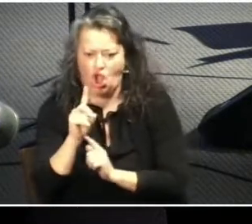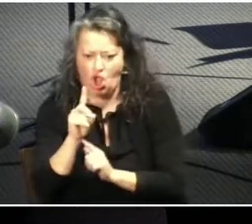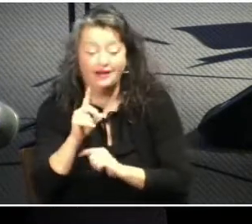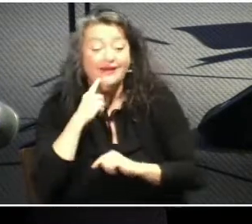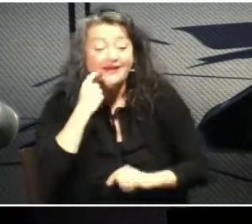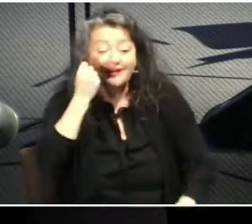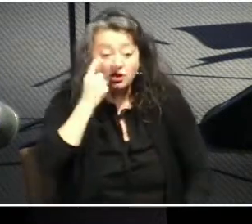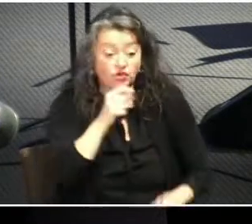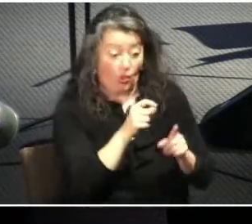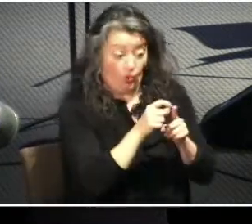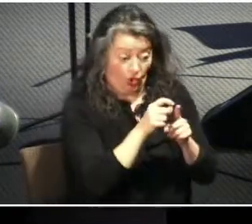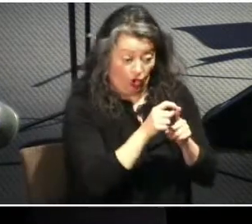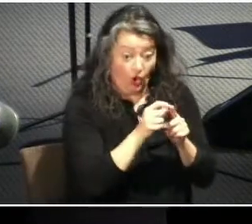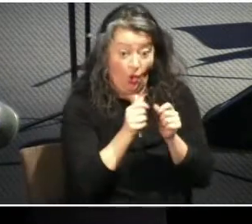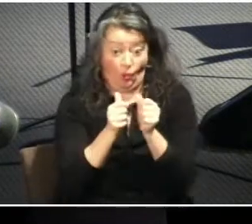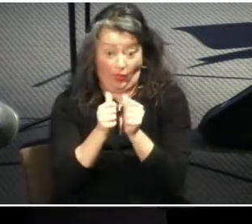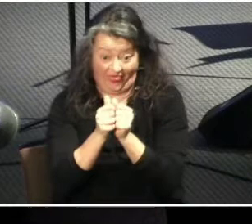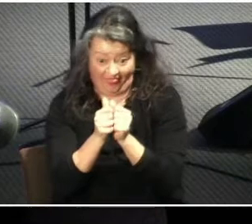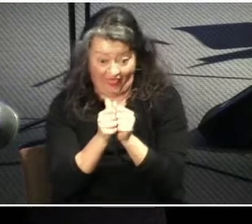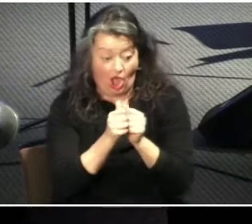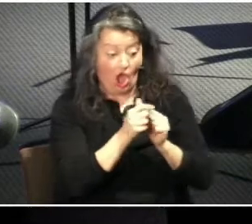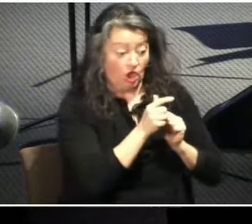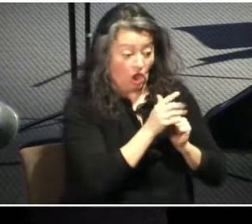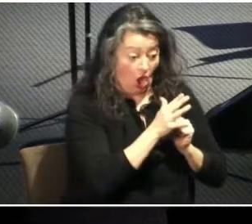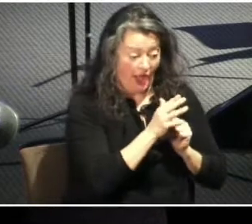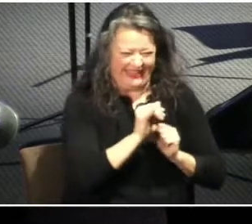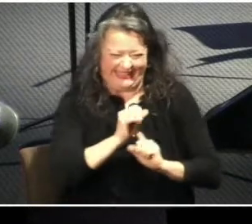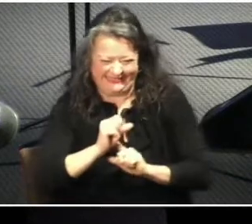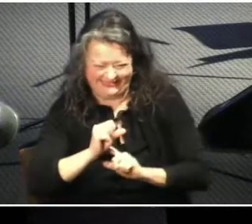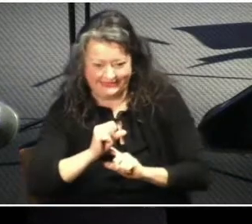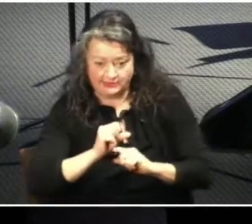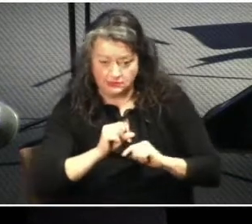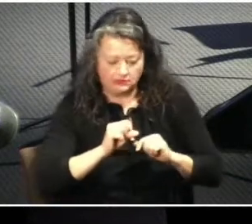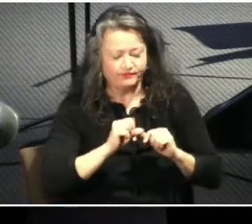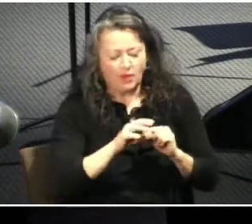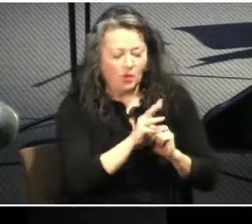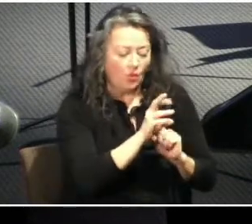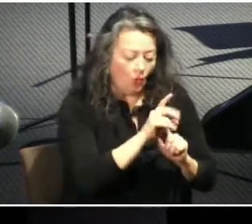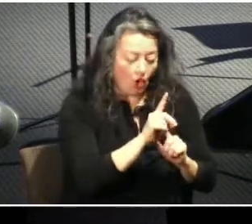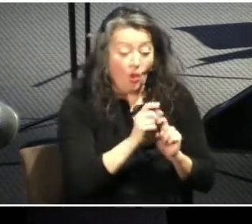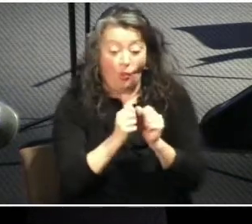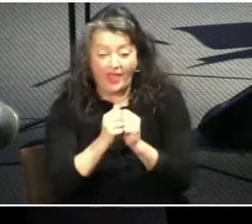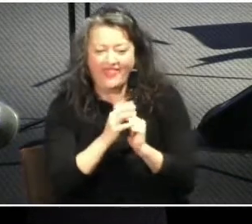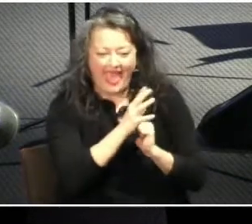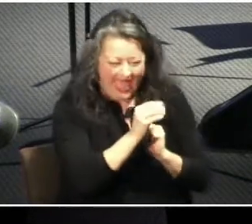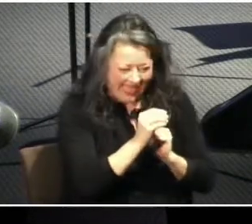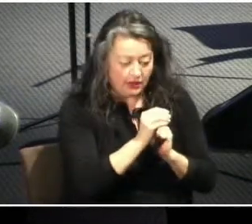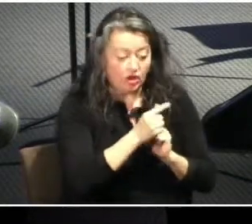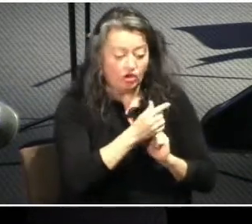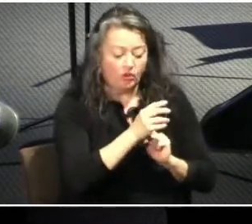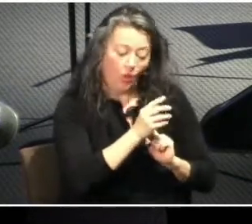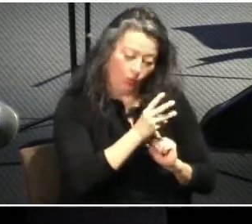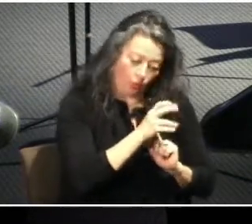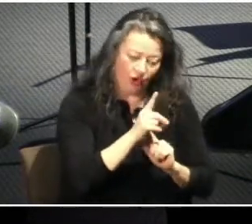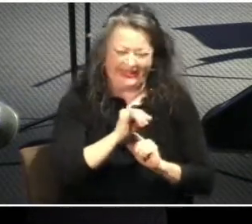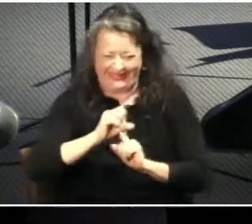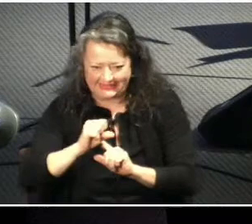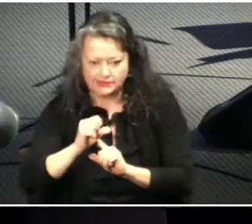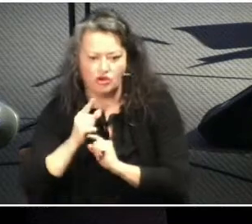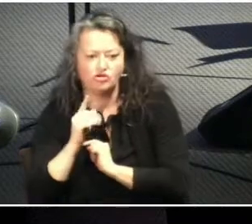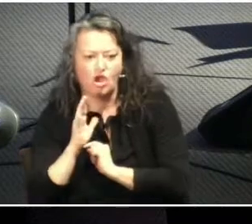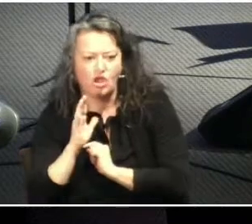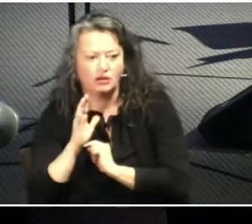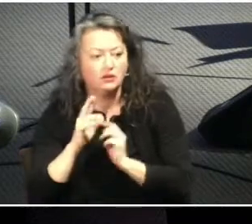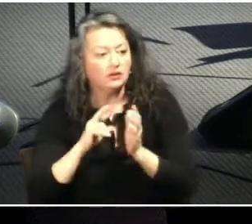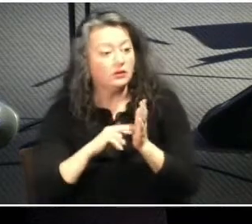he was with God, he was equal to God. Yet Jesus emphasizes throughout John that he